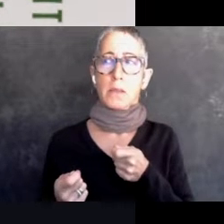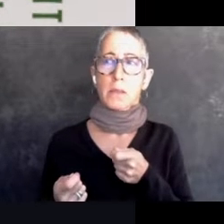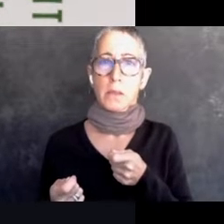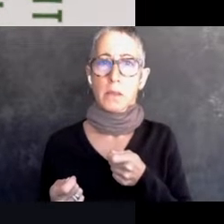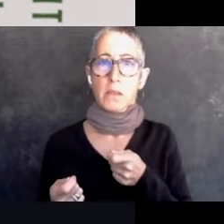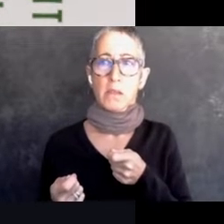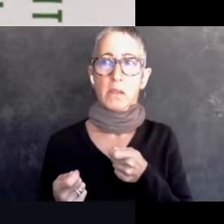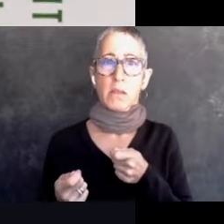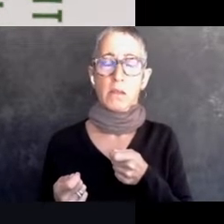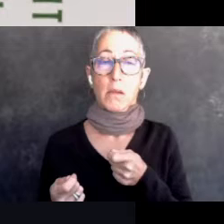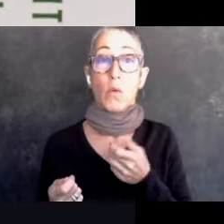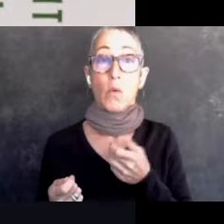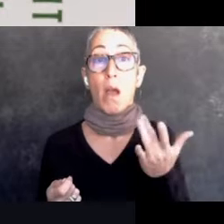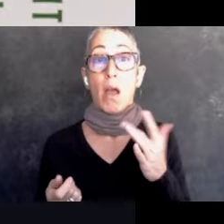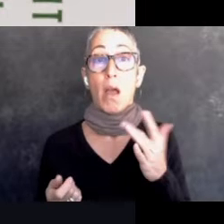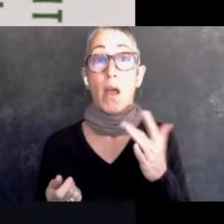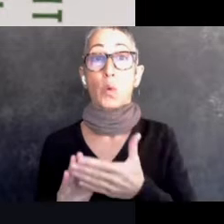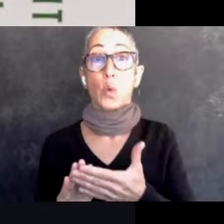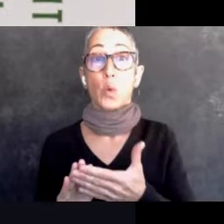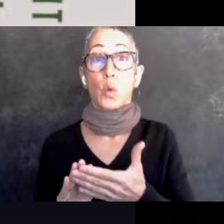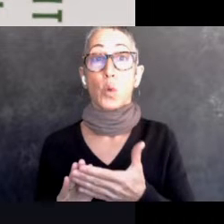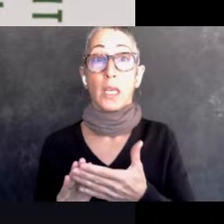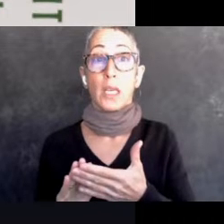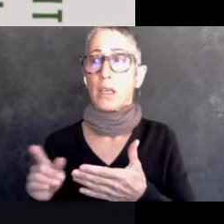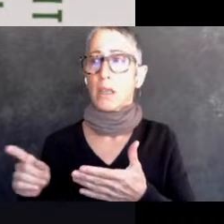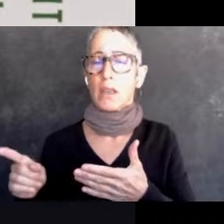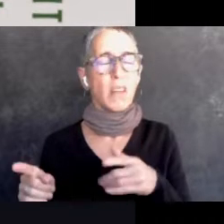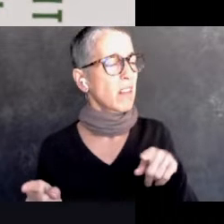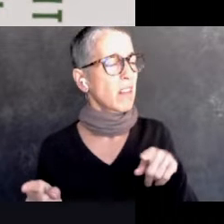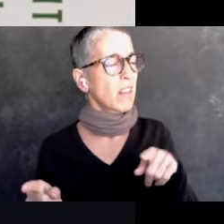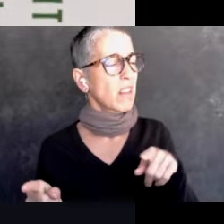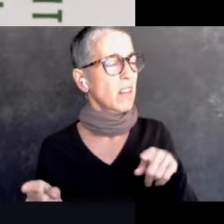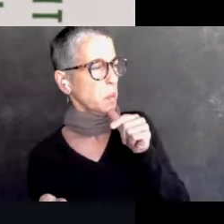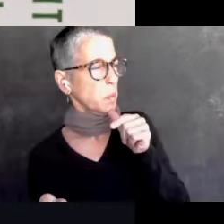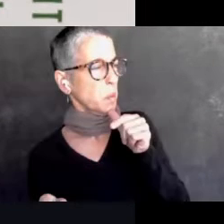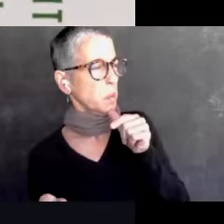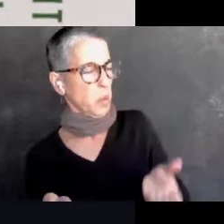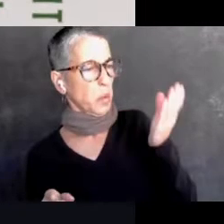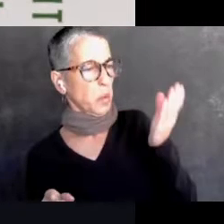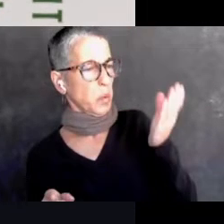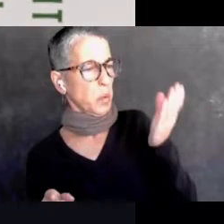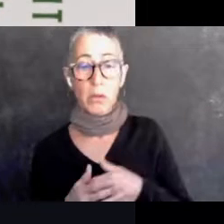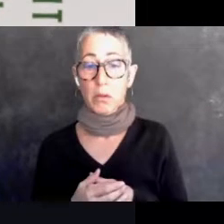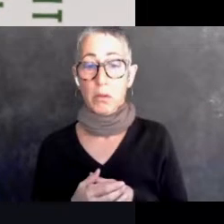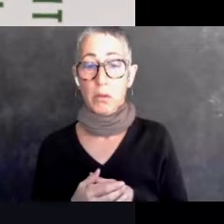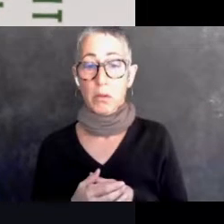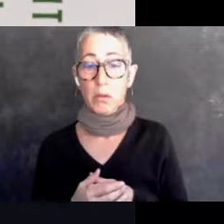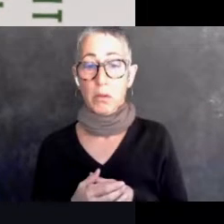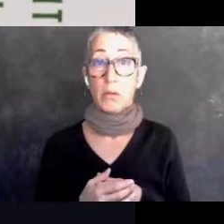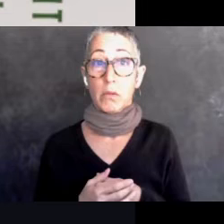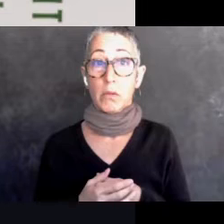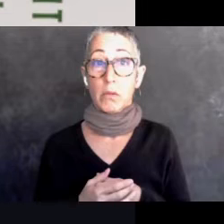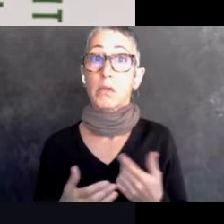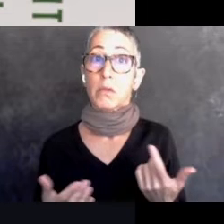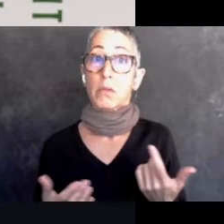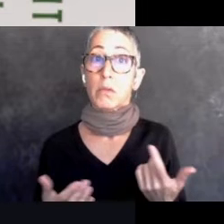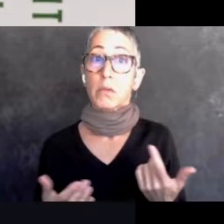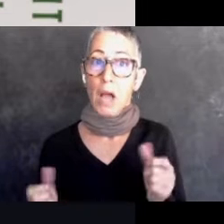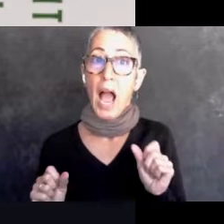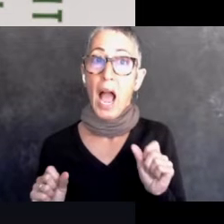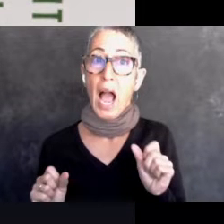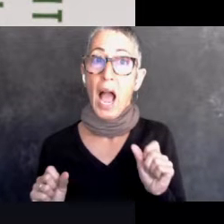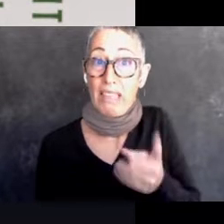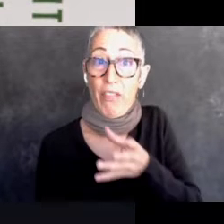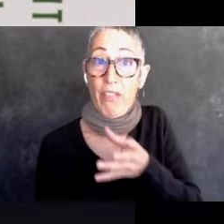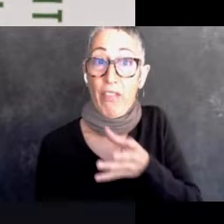the community members didn't know us as other community members. We live literally right across the street from our farm. We can look out of our bedroom window and see